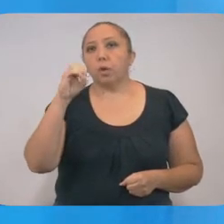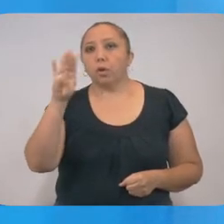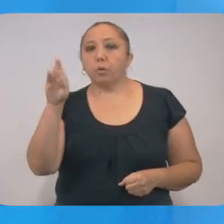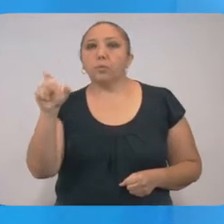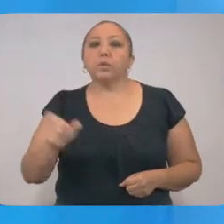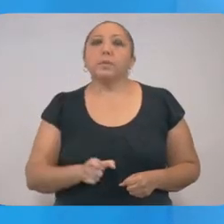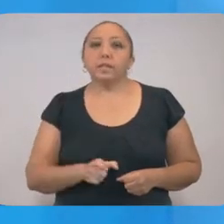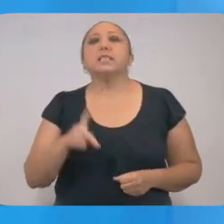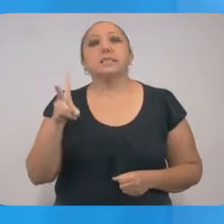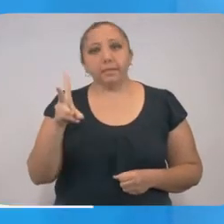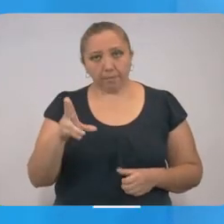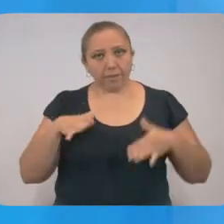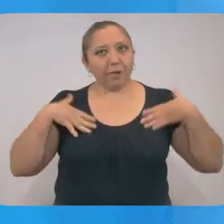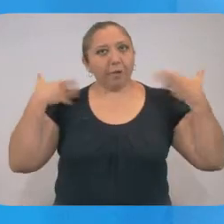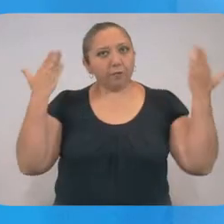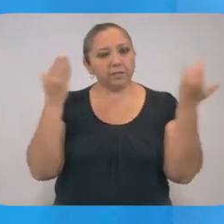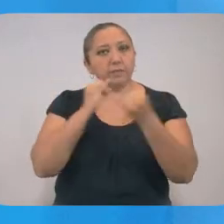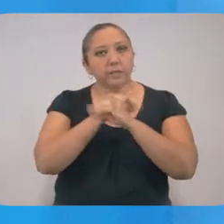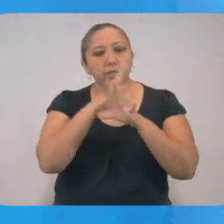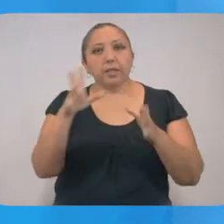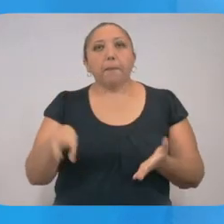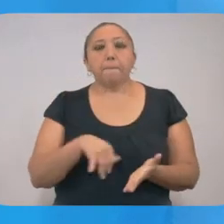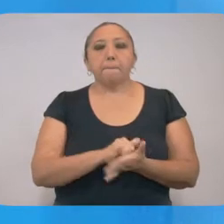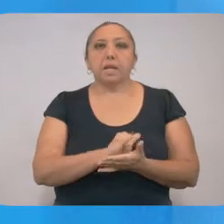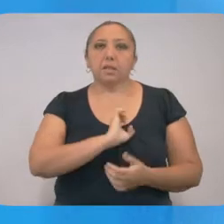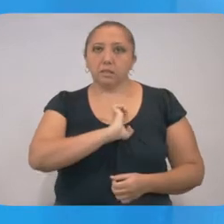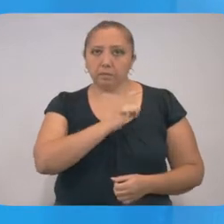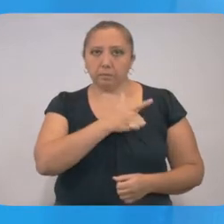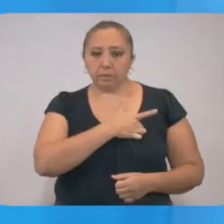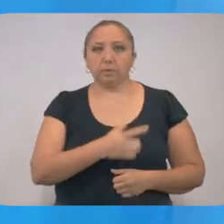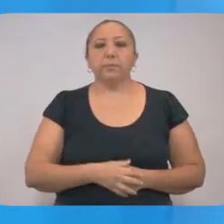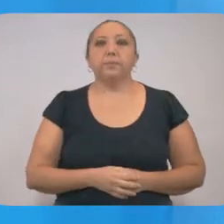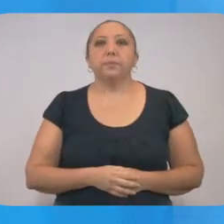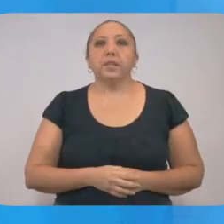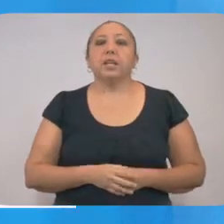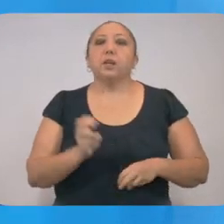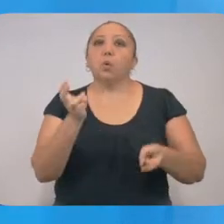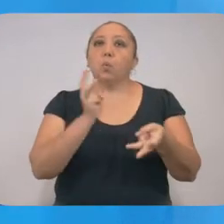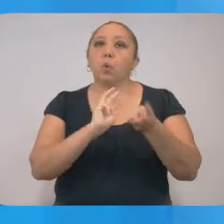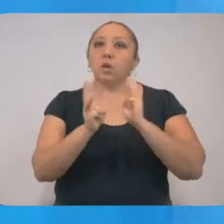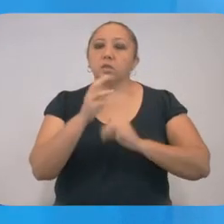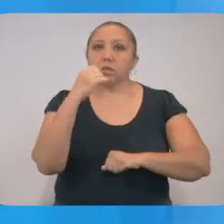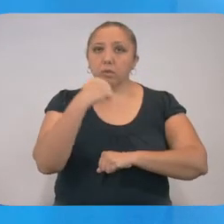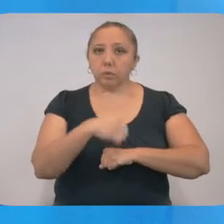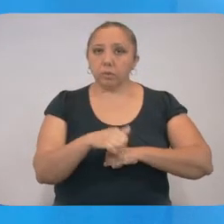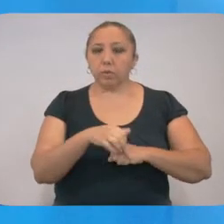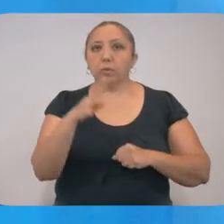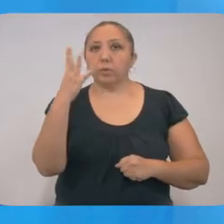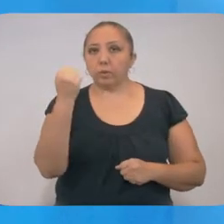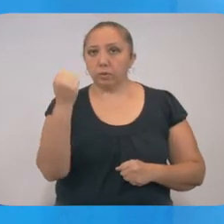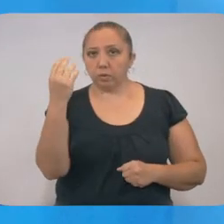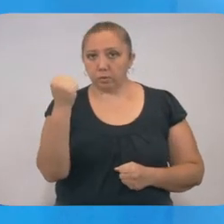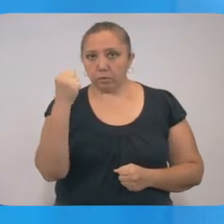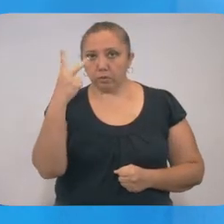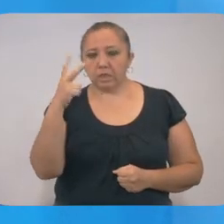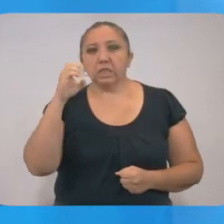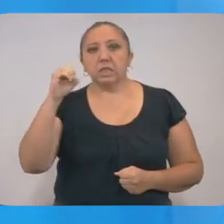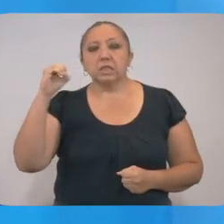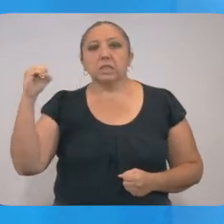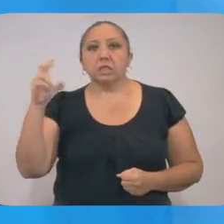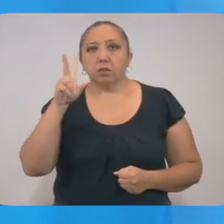.mx also offers information in maya and Spanish. The WhatsApp chat in the number 9992